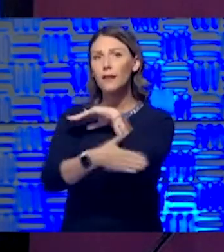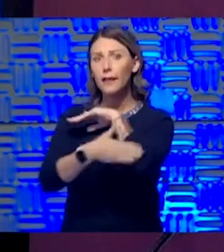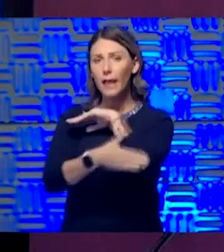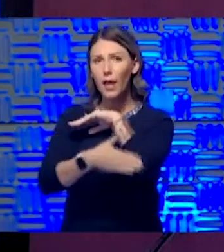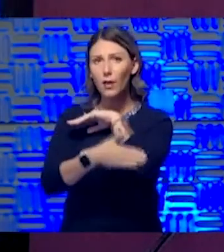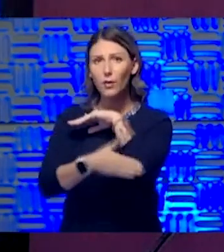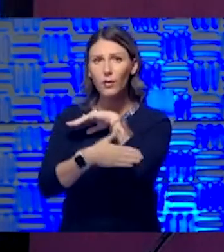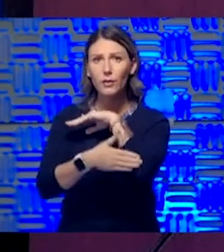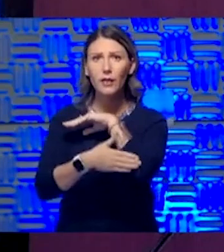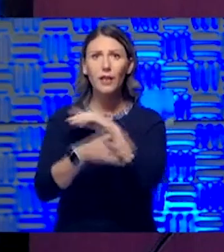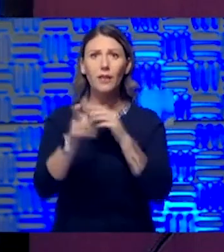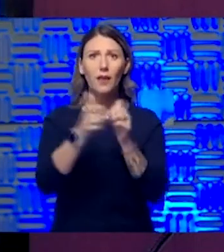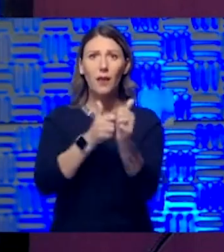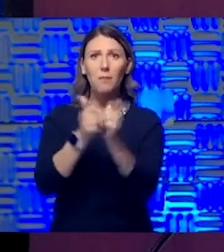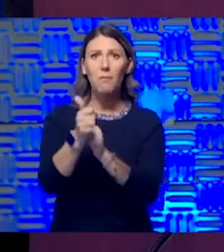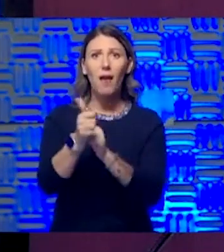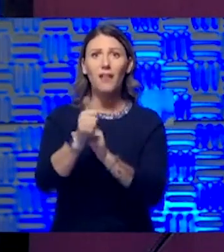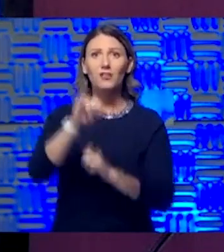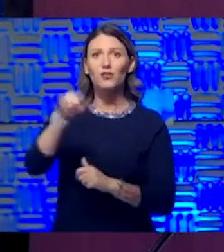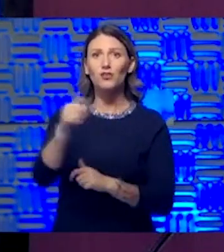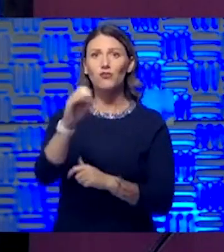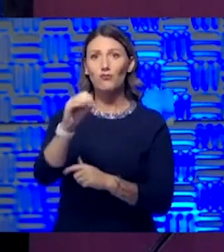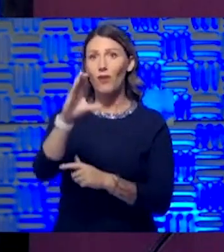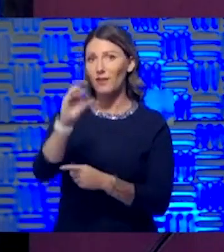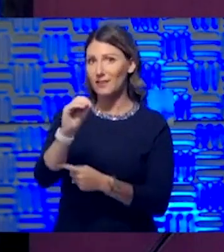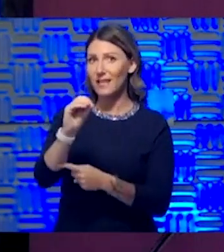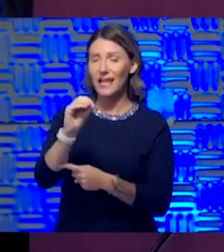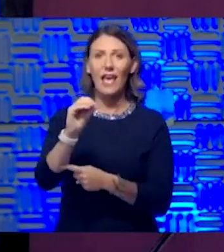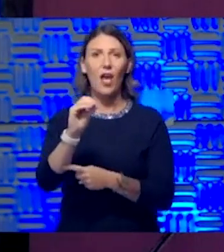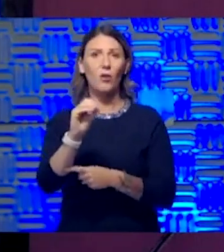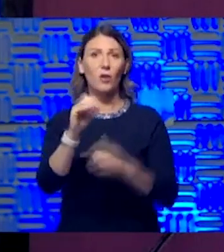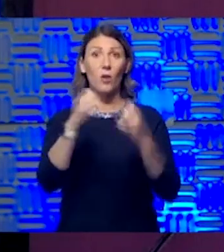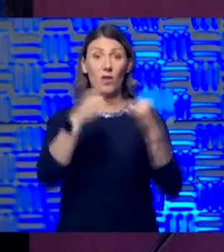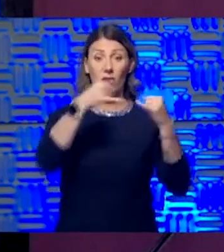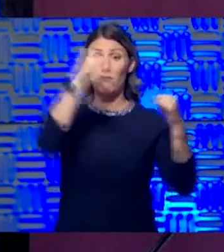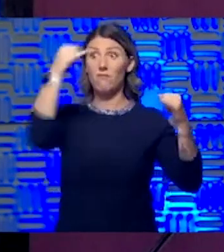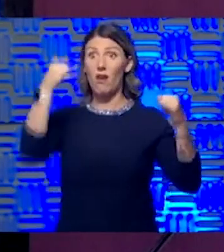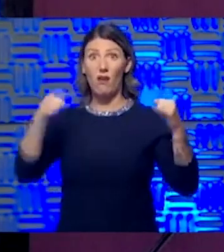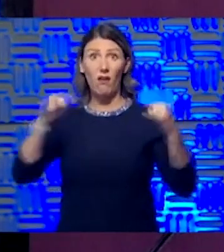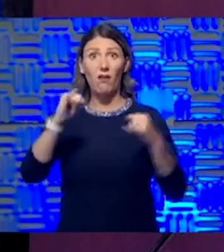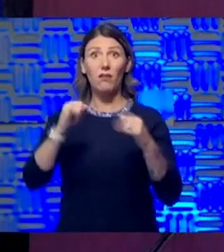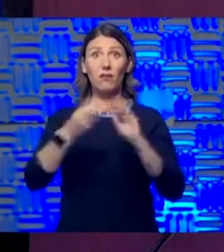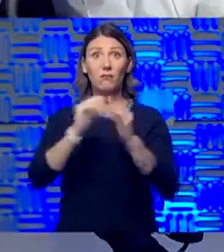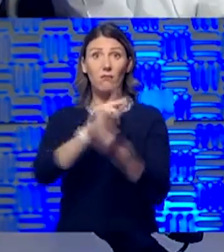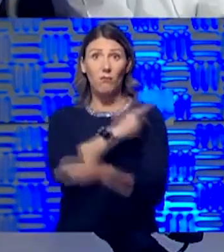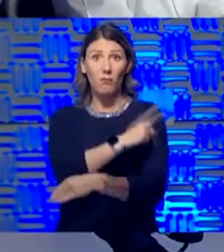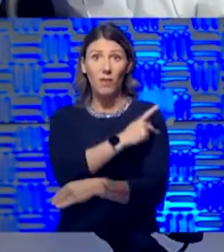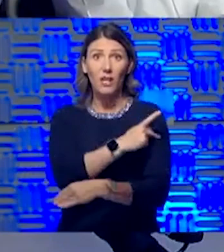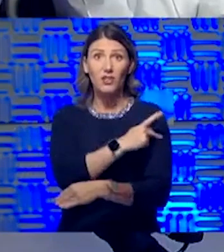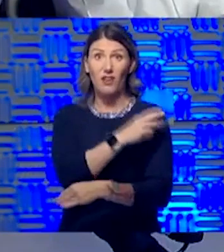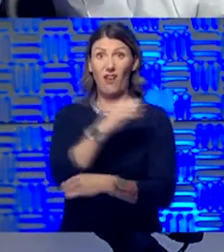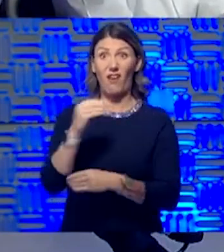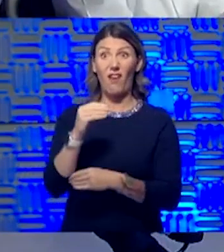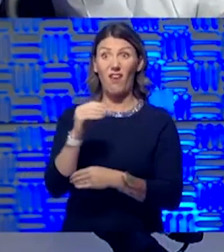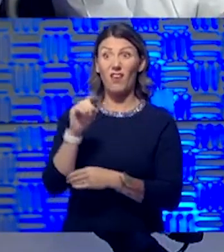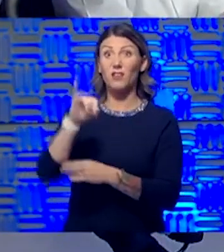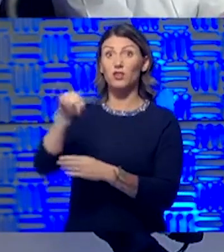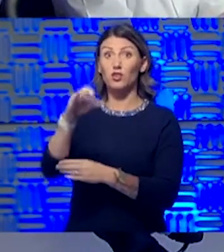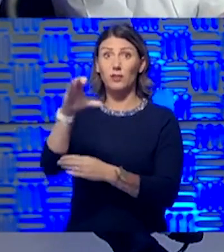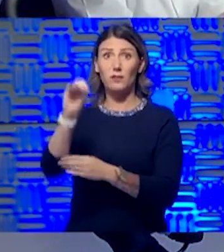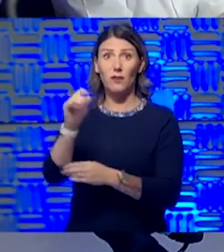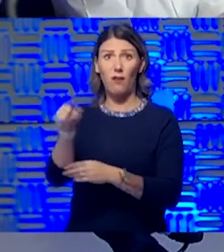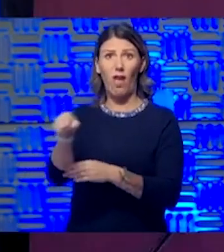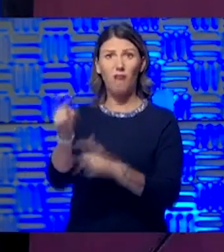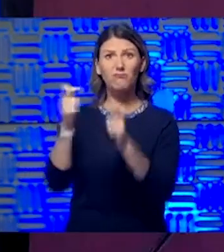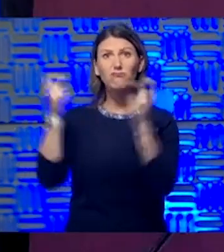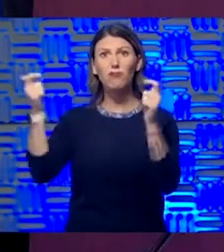actually passed the Johnson County line in terms of number of positive patients. Despite Johnson County being much larger than Wyandotte in terms of population. Right.